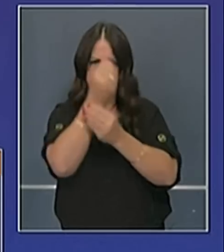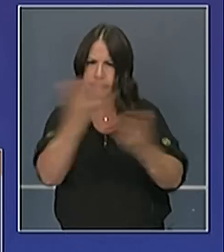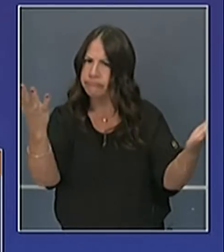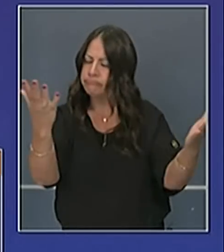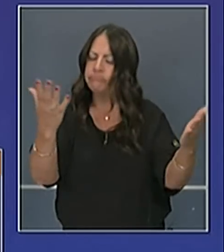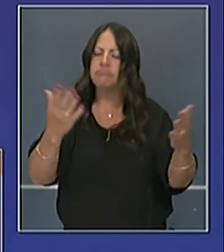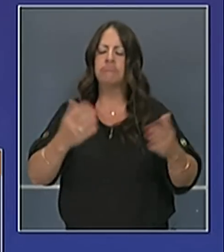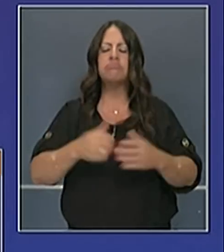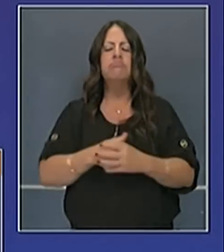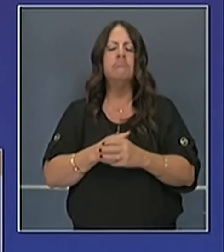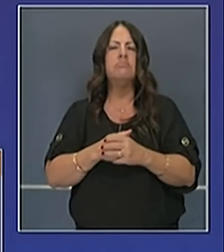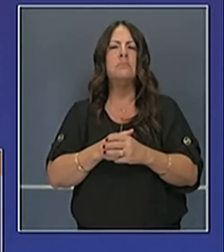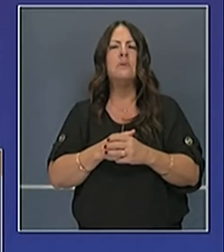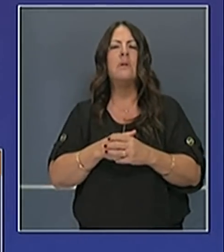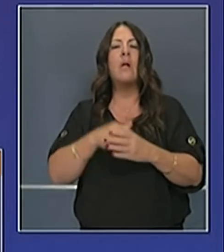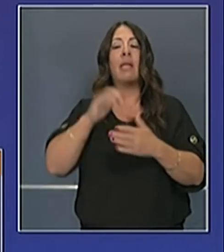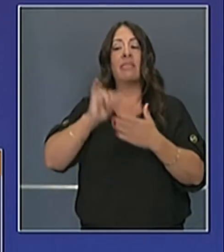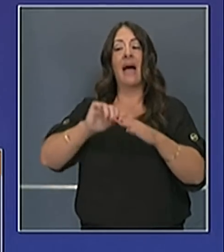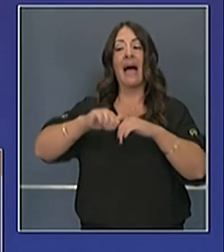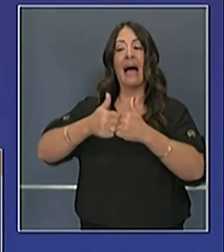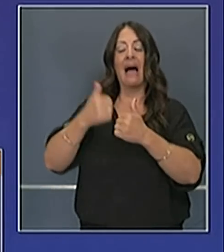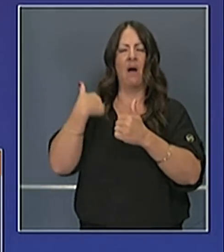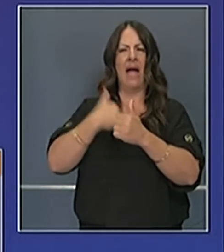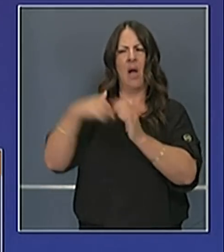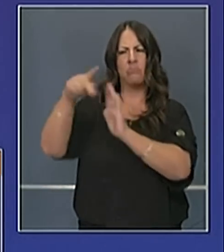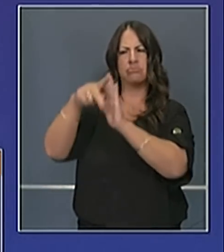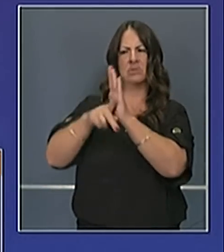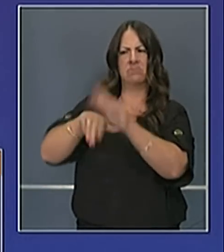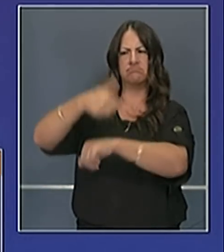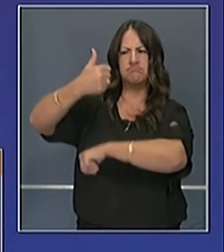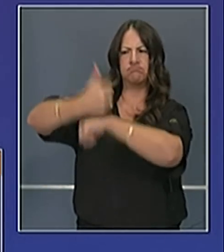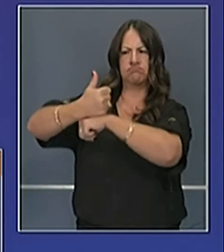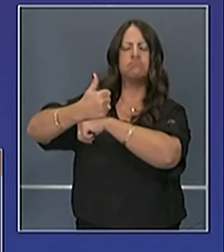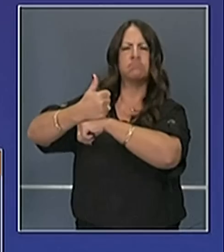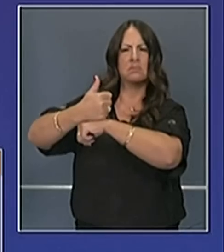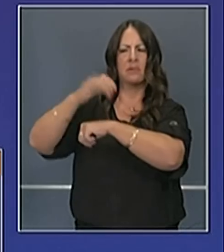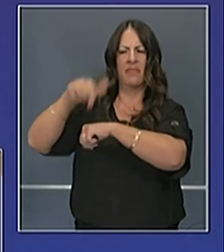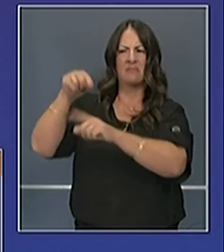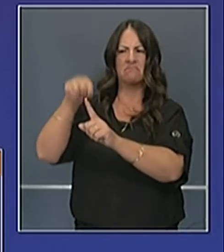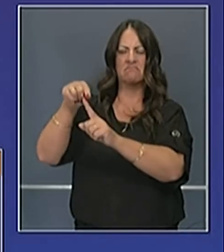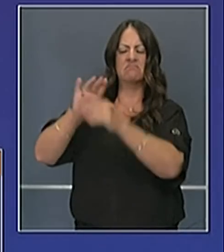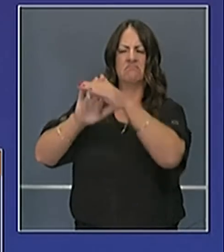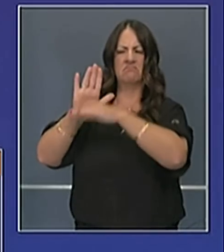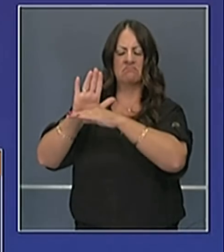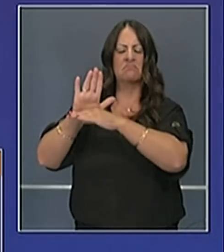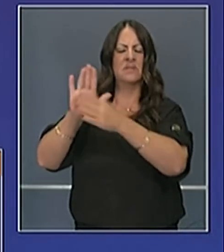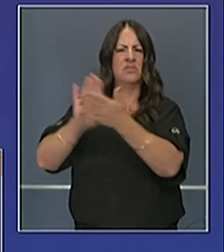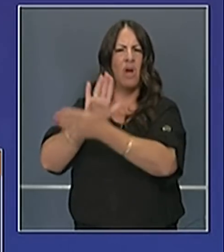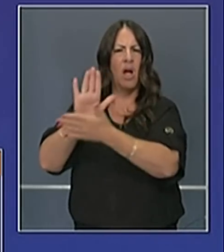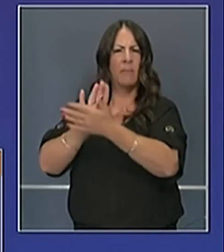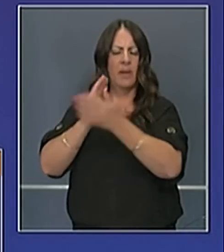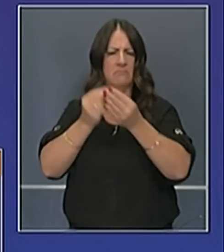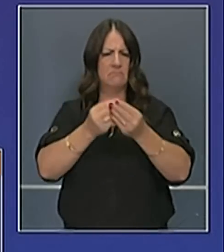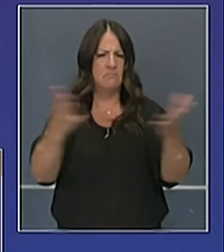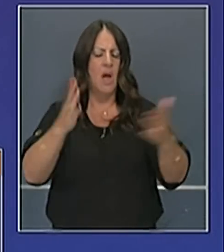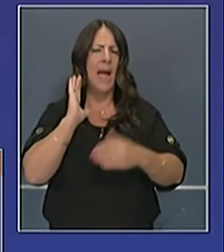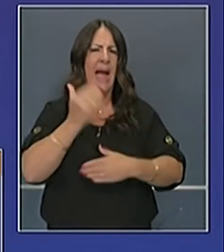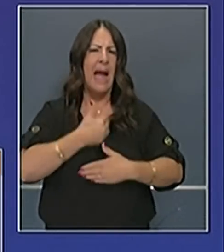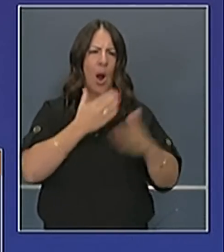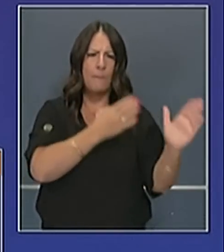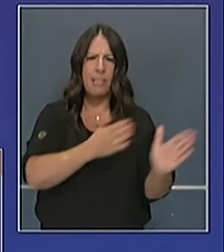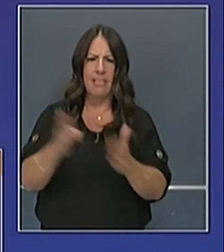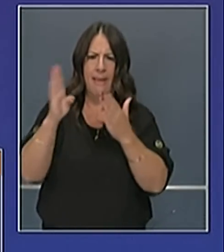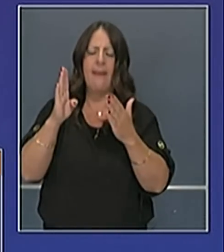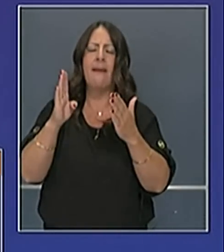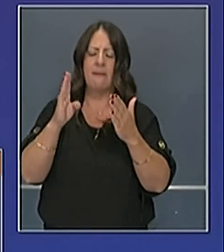put forward through guiding principles that we put out in a document, a vaccine plan that